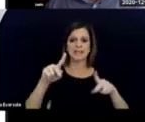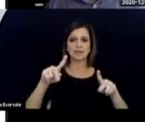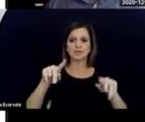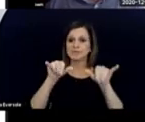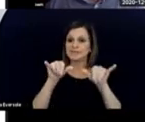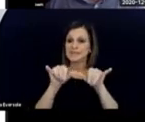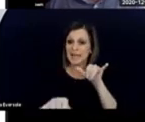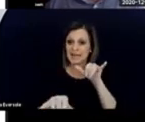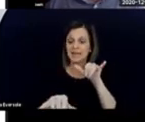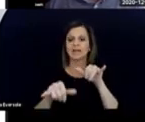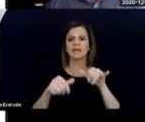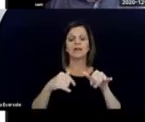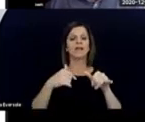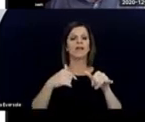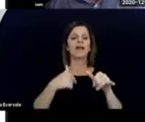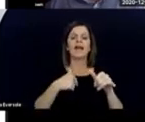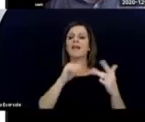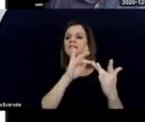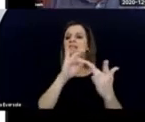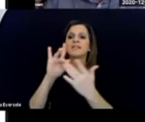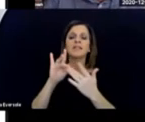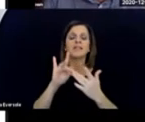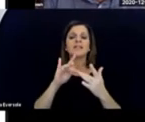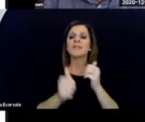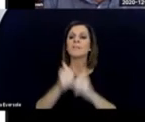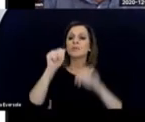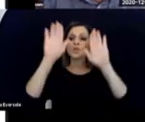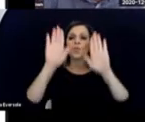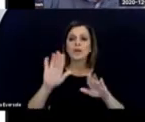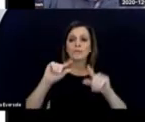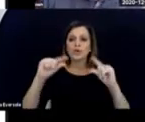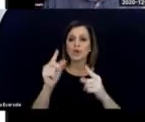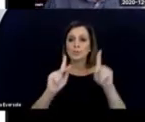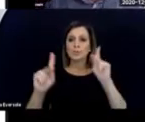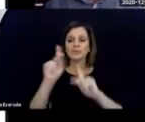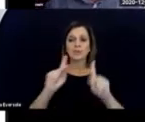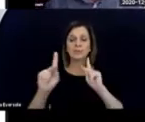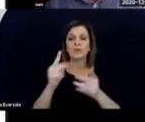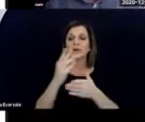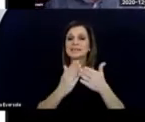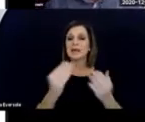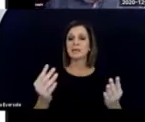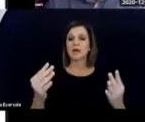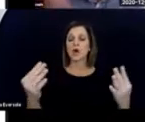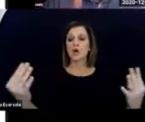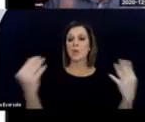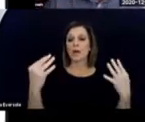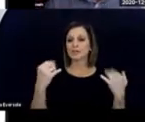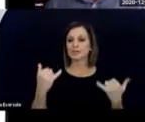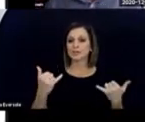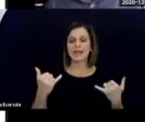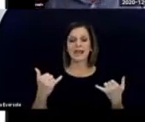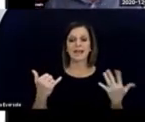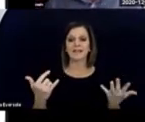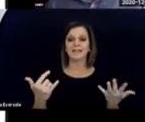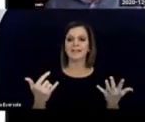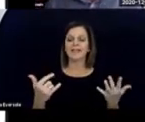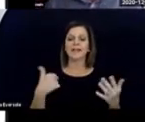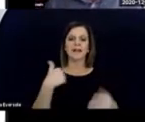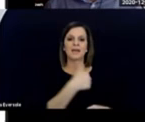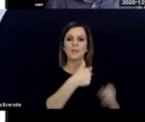wonderful group of people imaginable. And some of them are watching today. I mean, the organizers today,